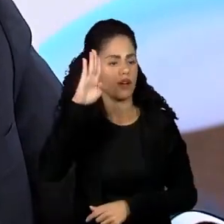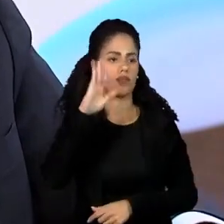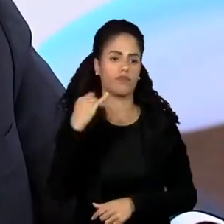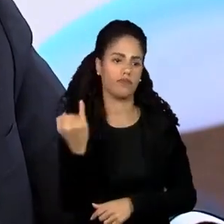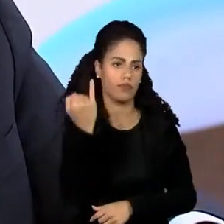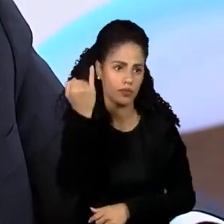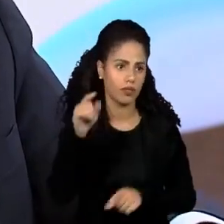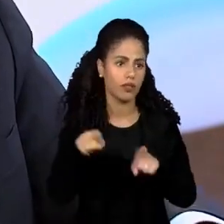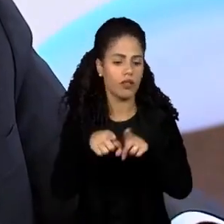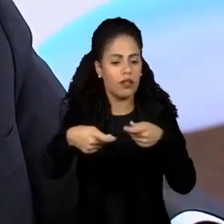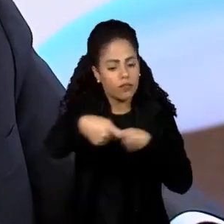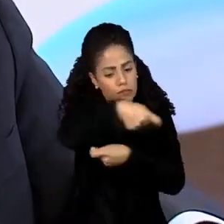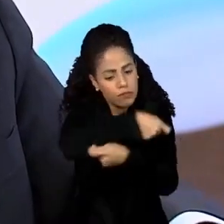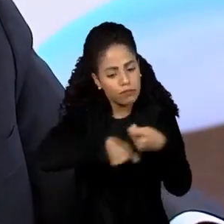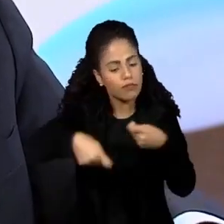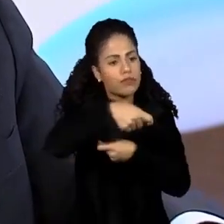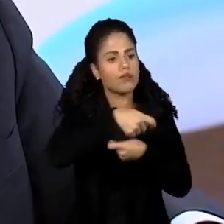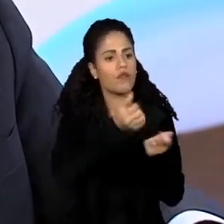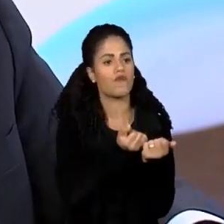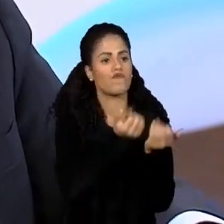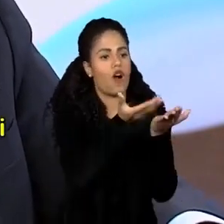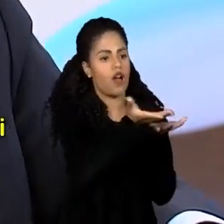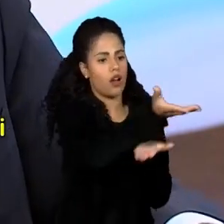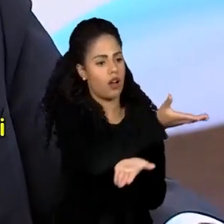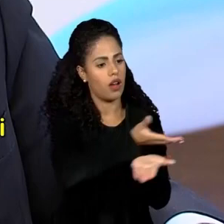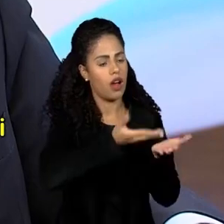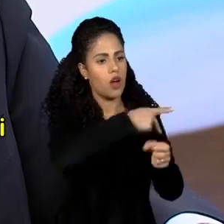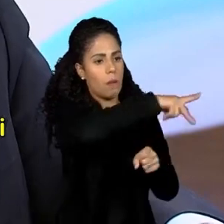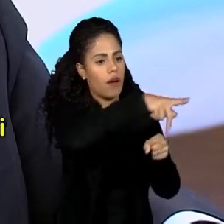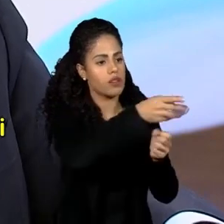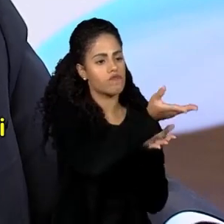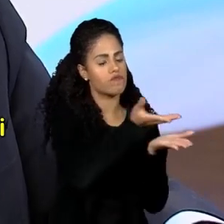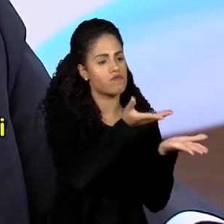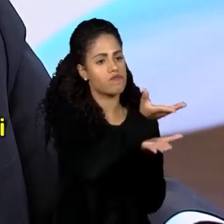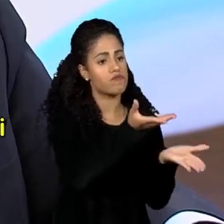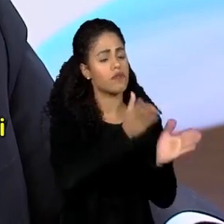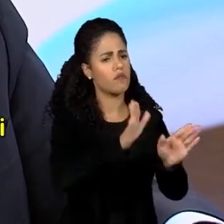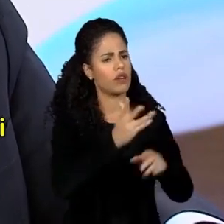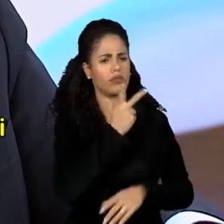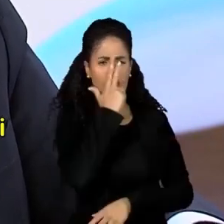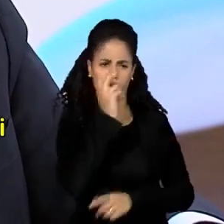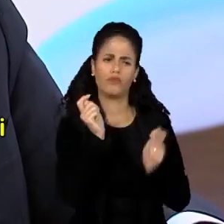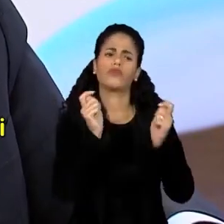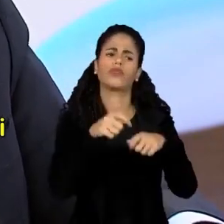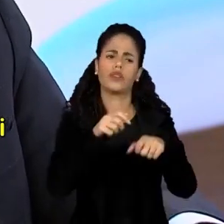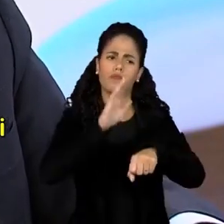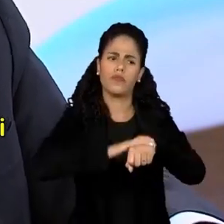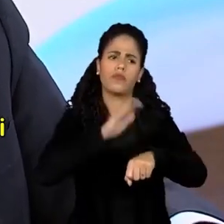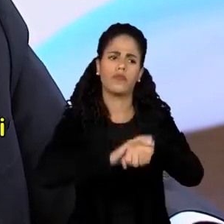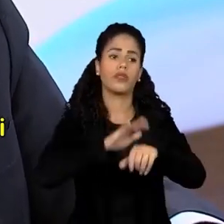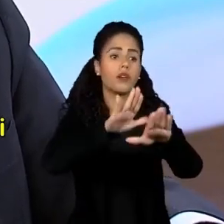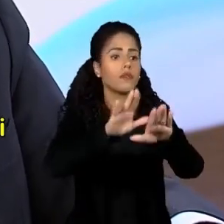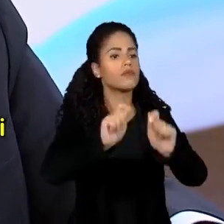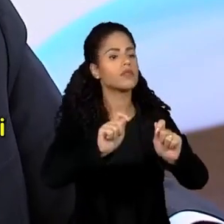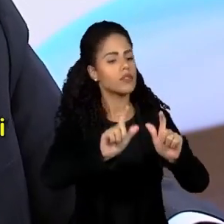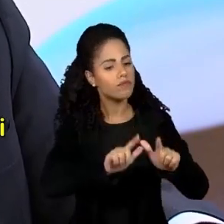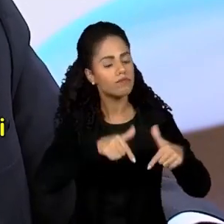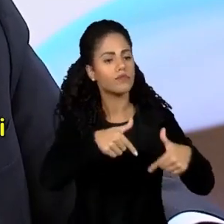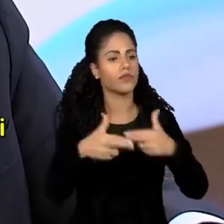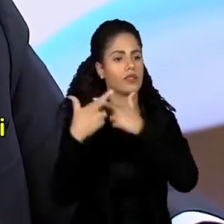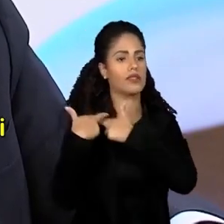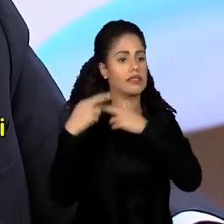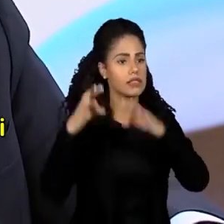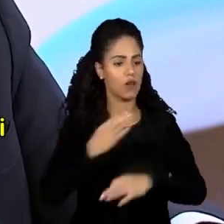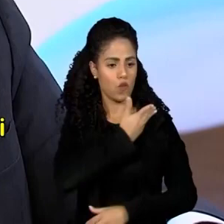the market economy. I think we can do it, but it's going to take a larger